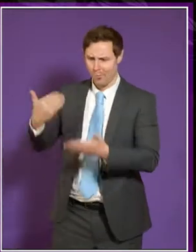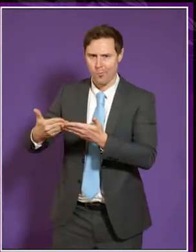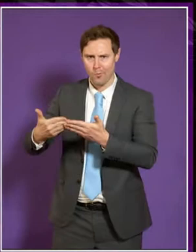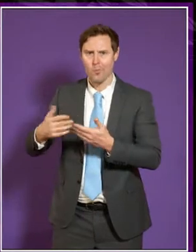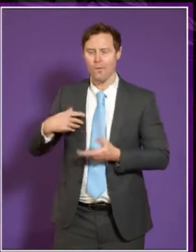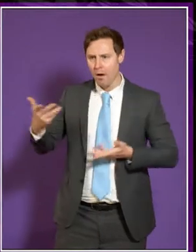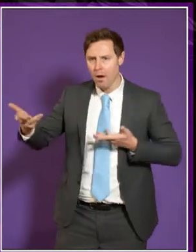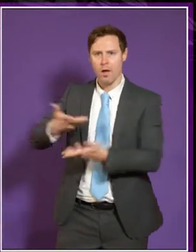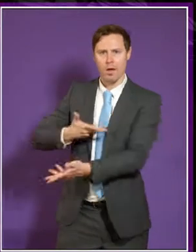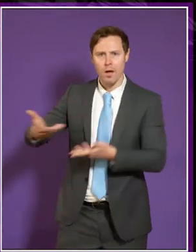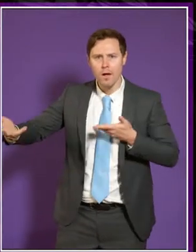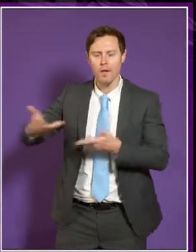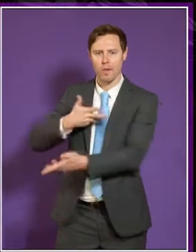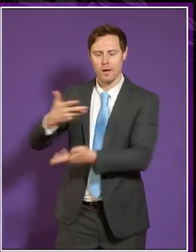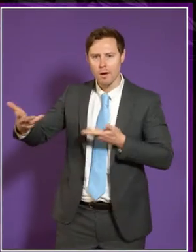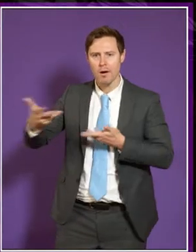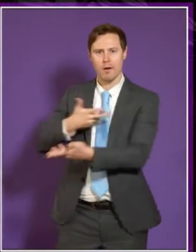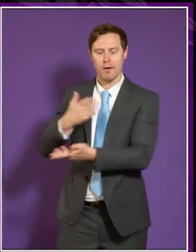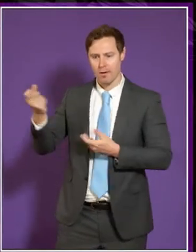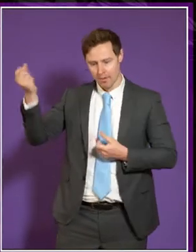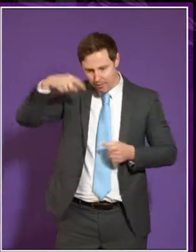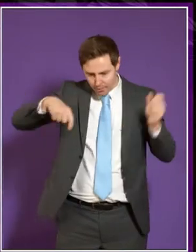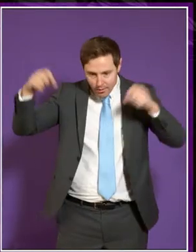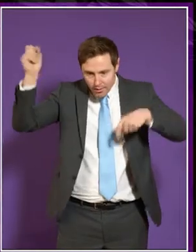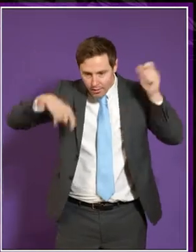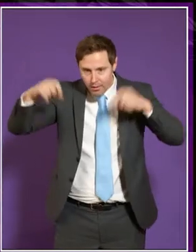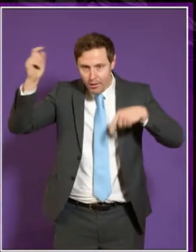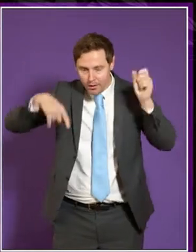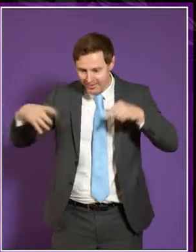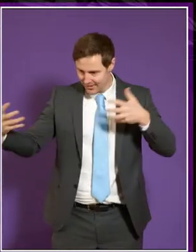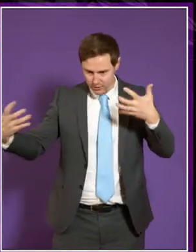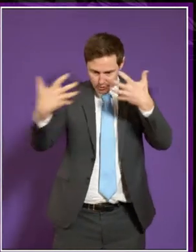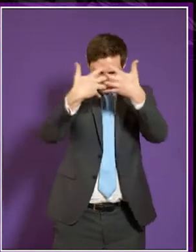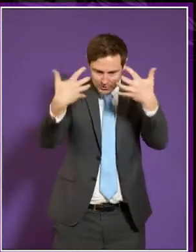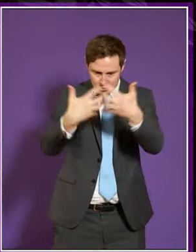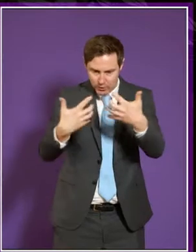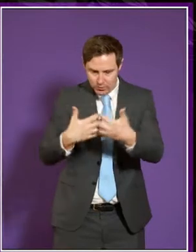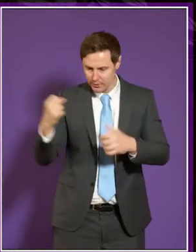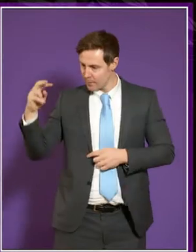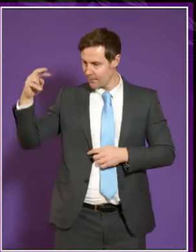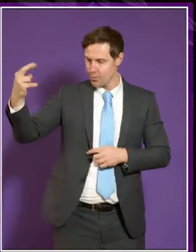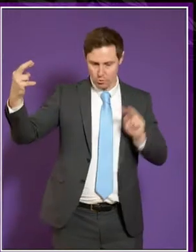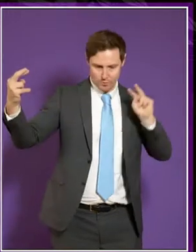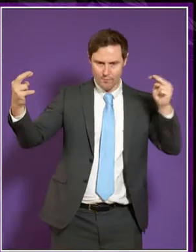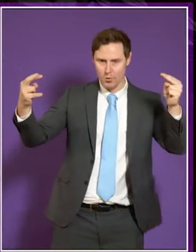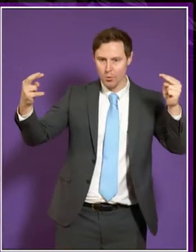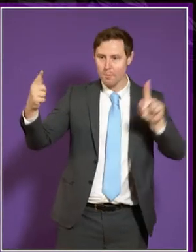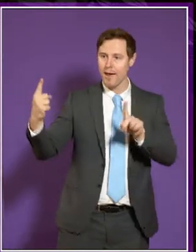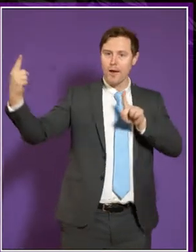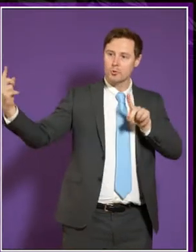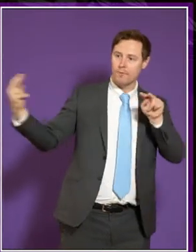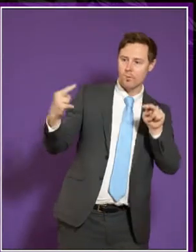off Peter and having Peter help join up bits of the system and see things from slightly afar